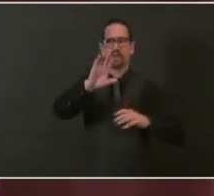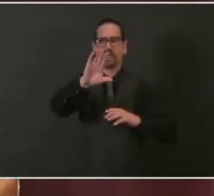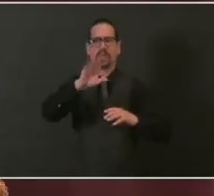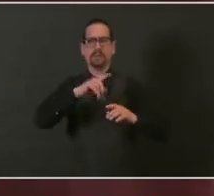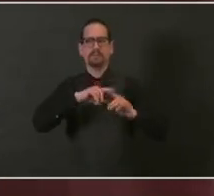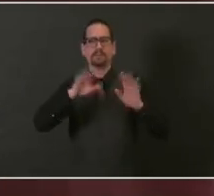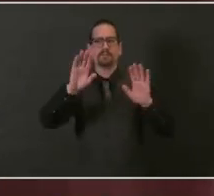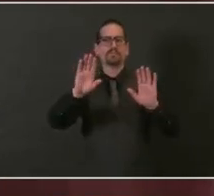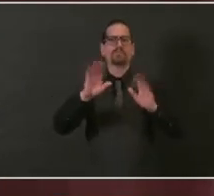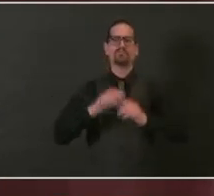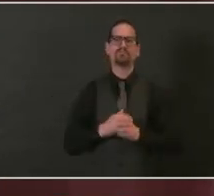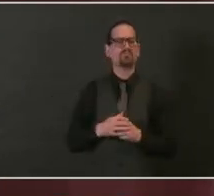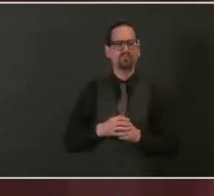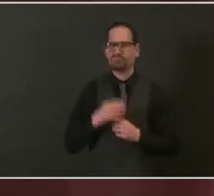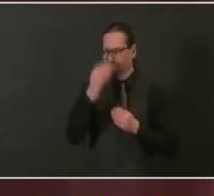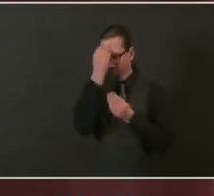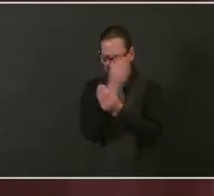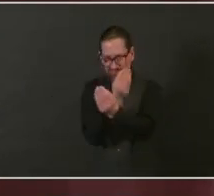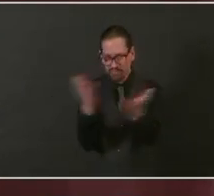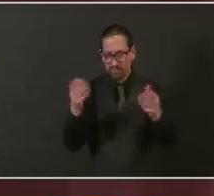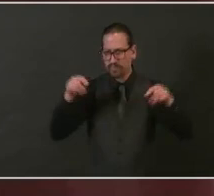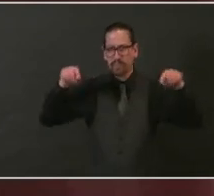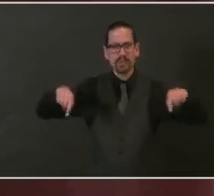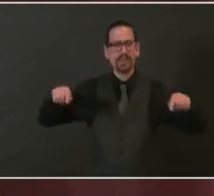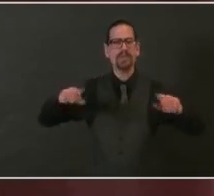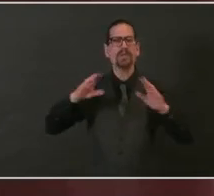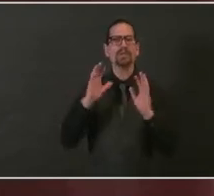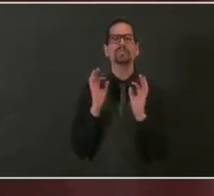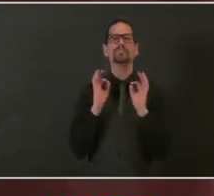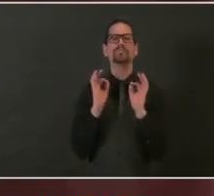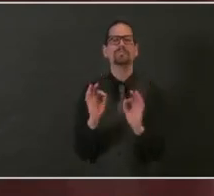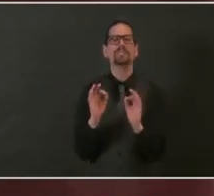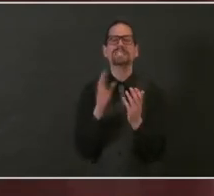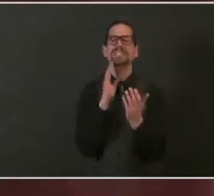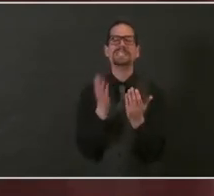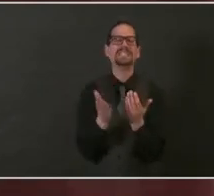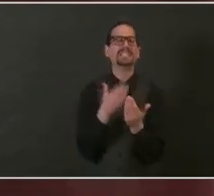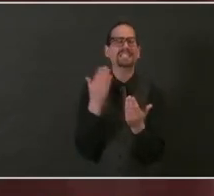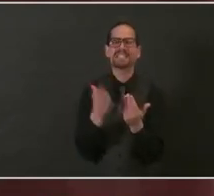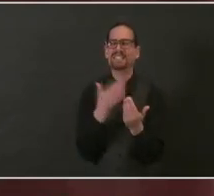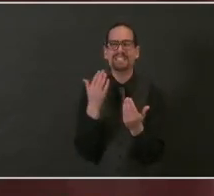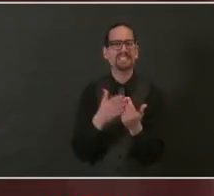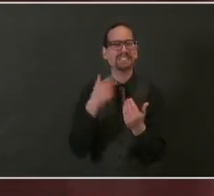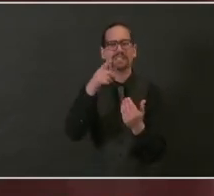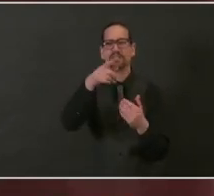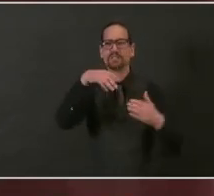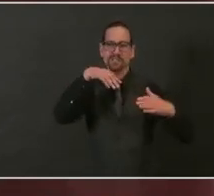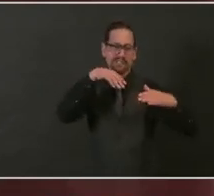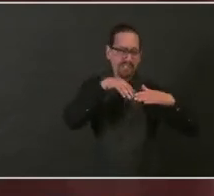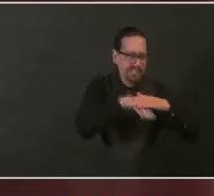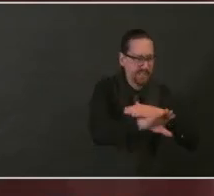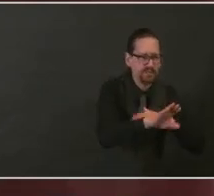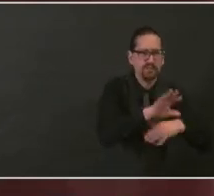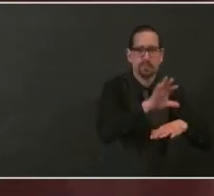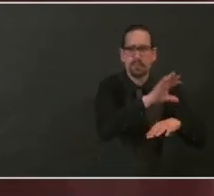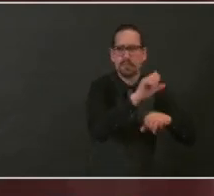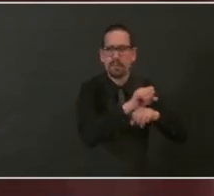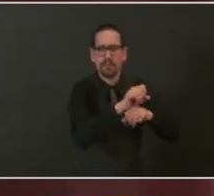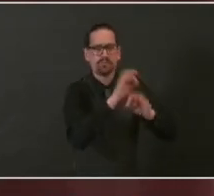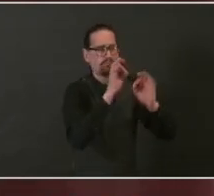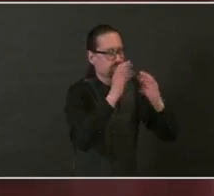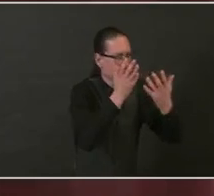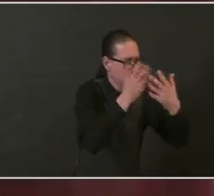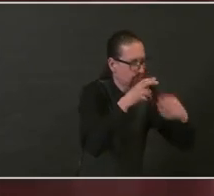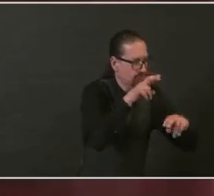And it is very accessible for you as well to get vaccinated there. At the Dunkin' Donuts Center,